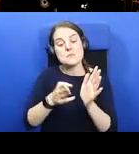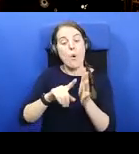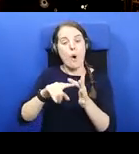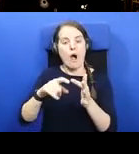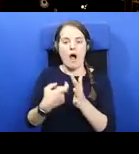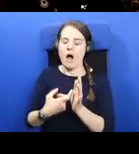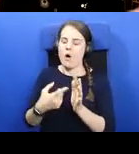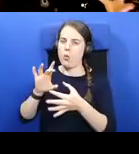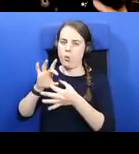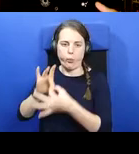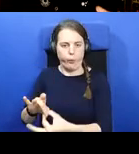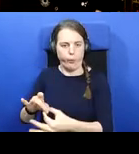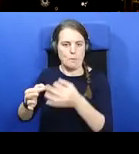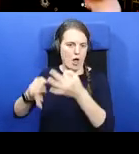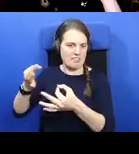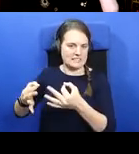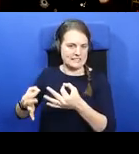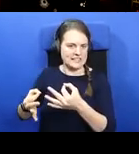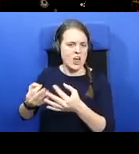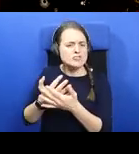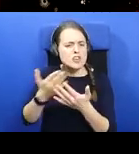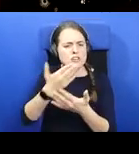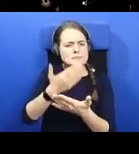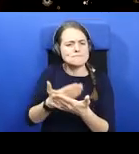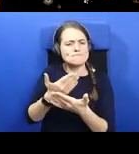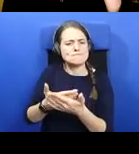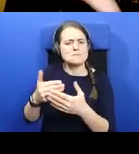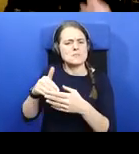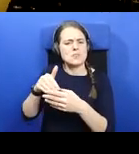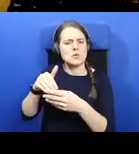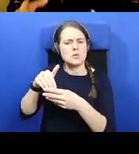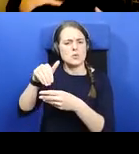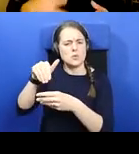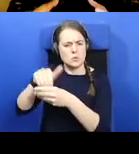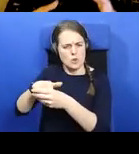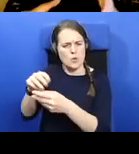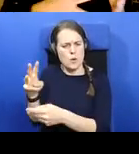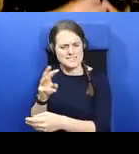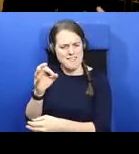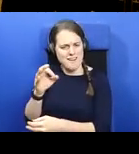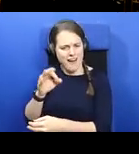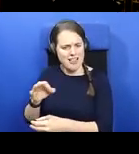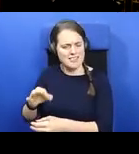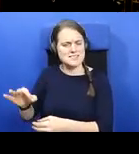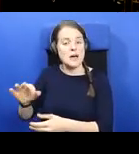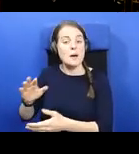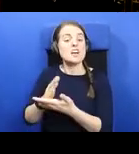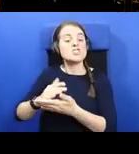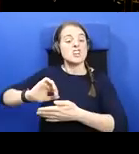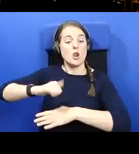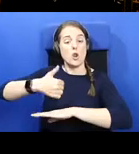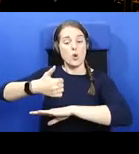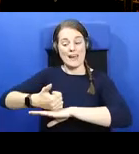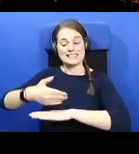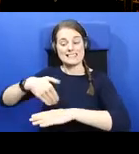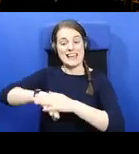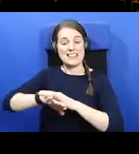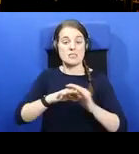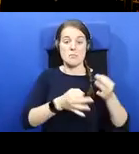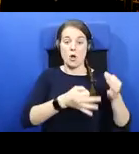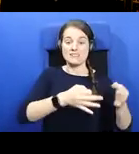add, to him, you know, across the Western Isles. But he's also located, you know, within the politics of Ulster.